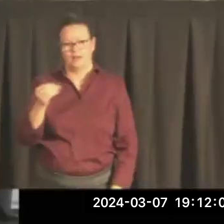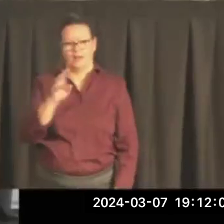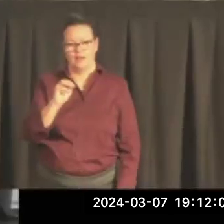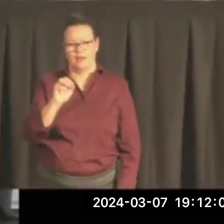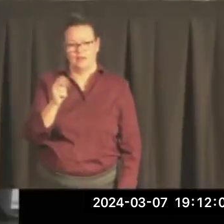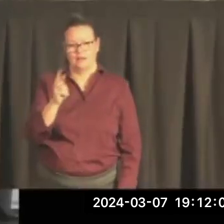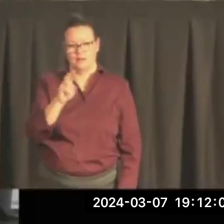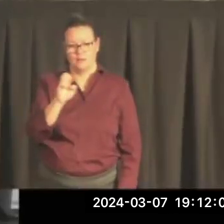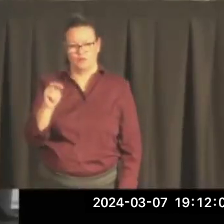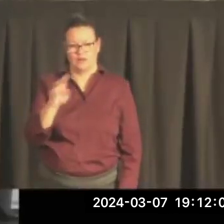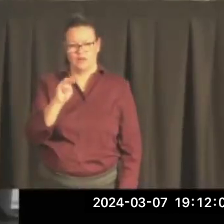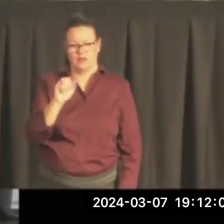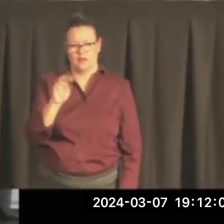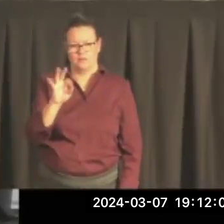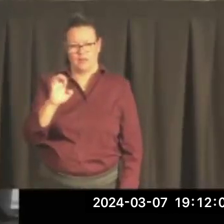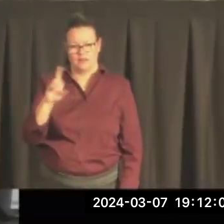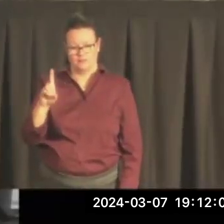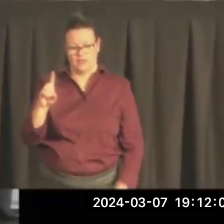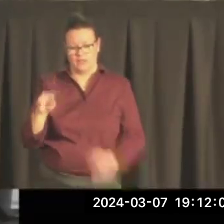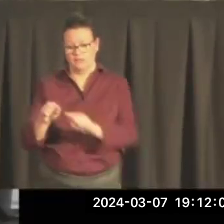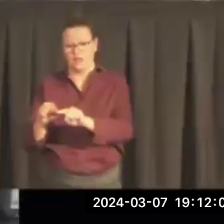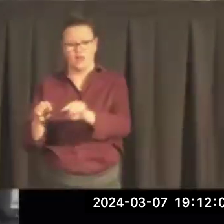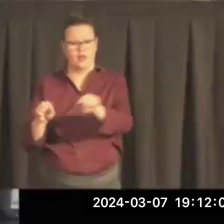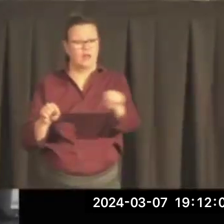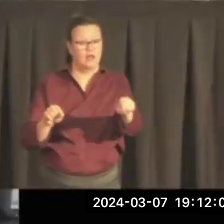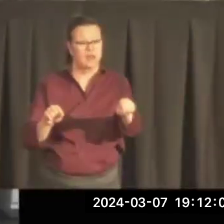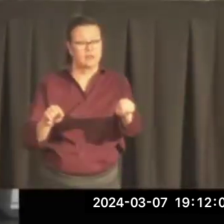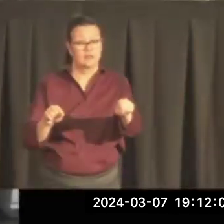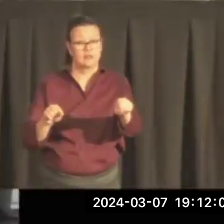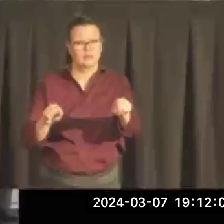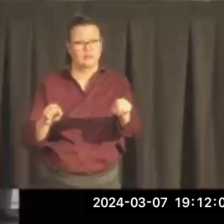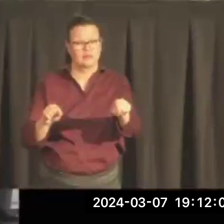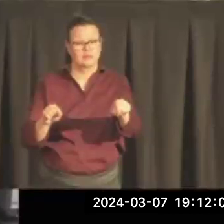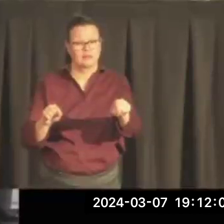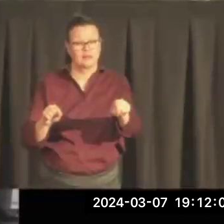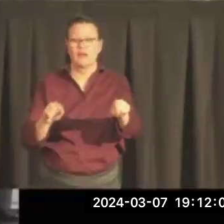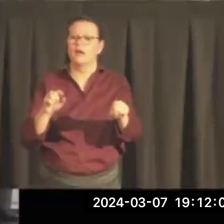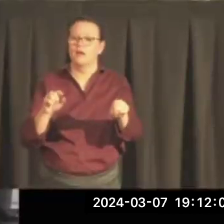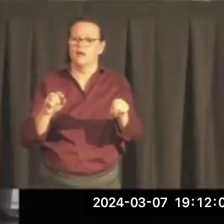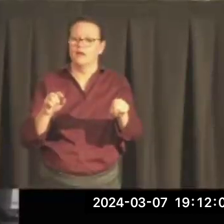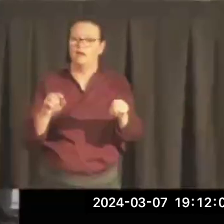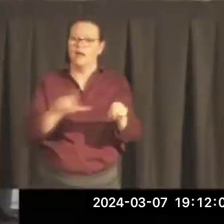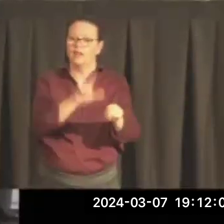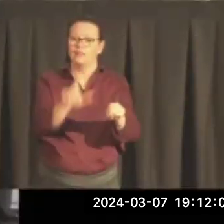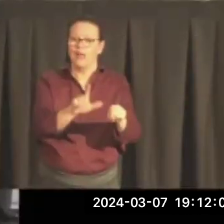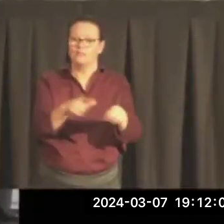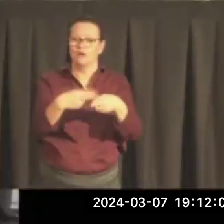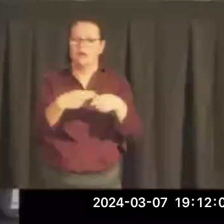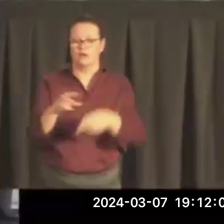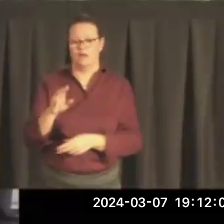And if you went a little bit further south, you'd run into the Maureen and Mike Mansfield Library.